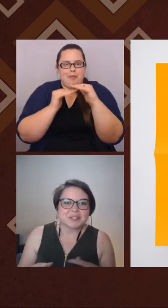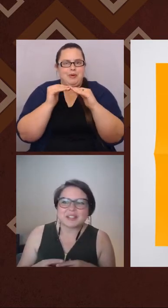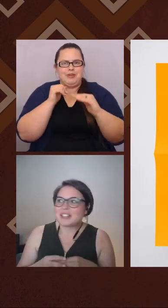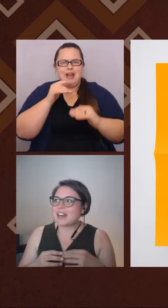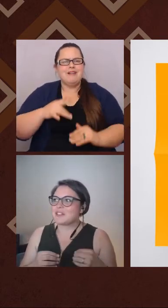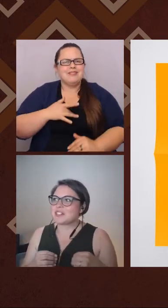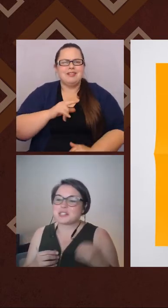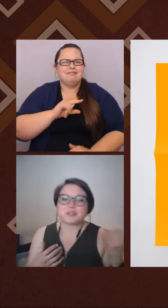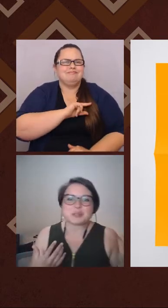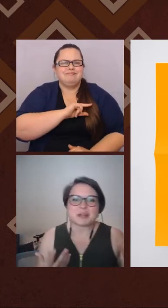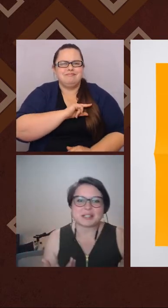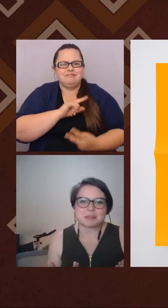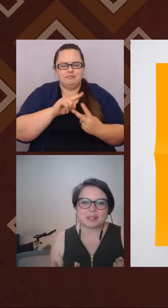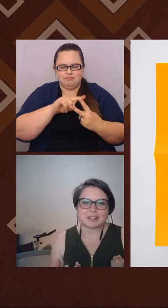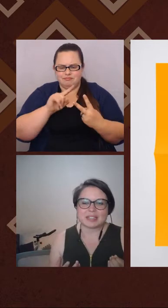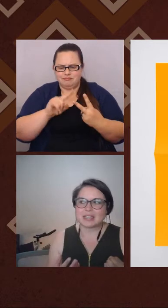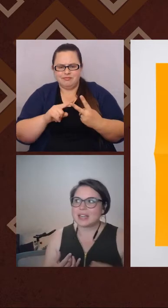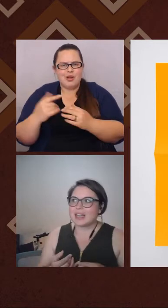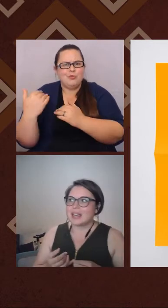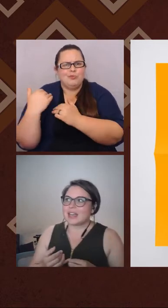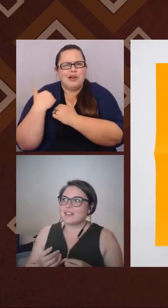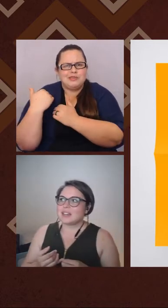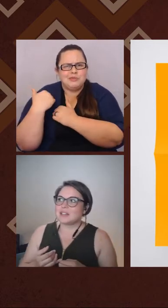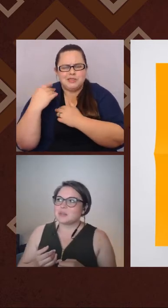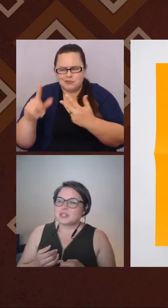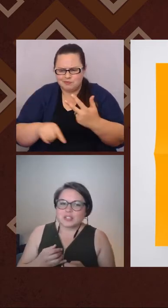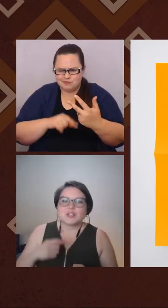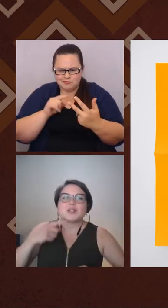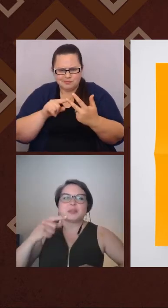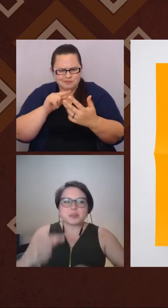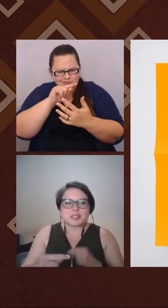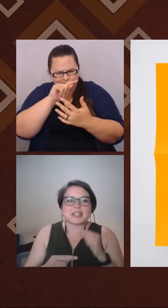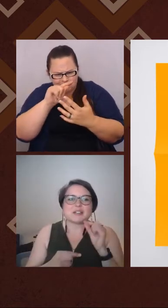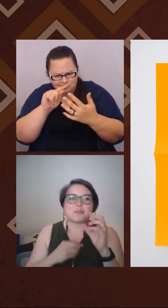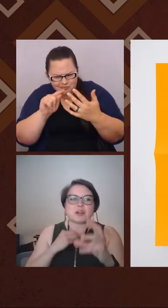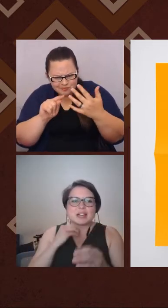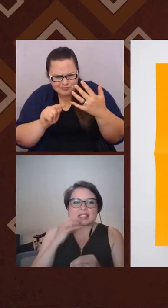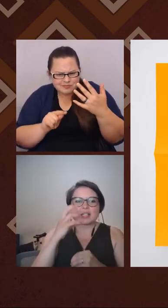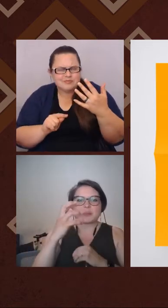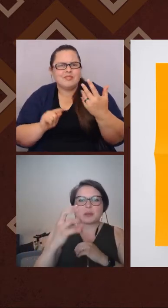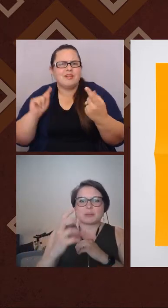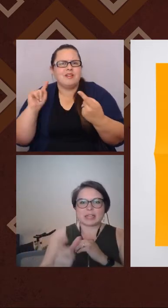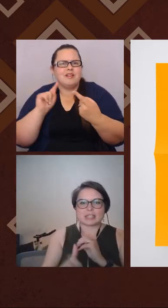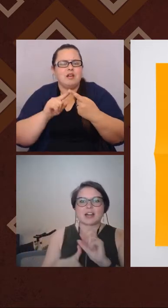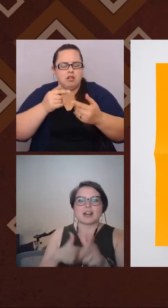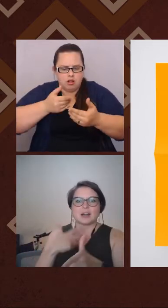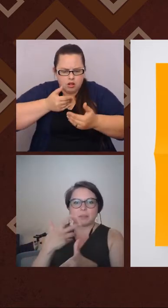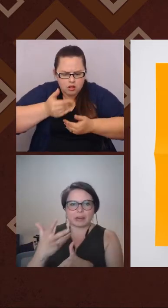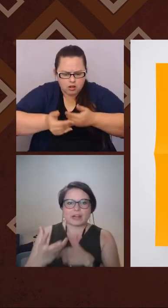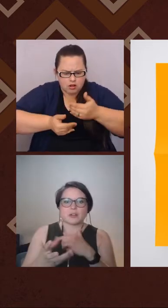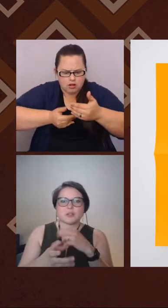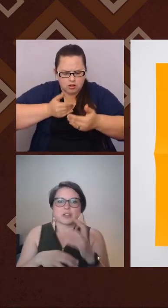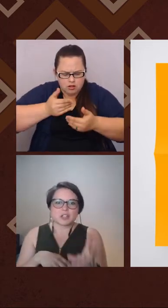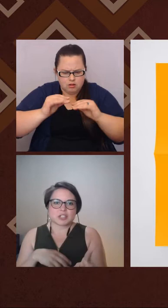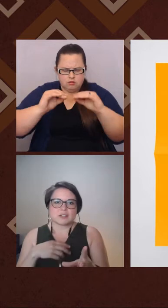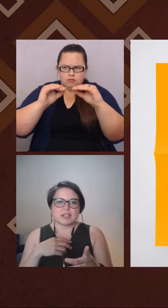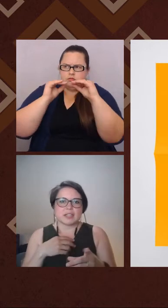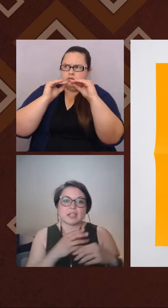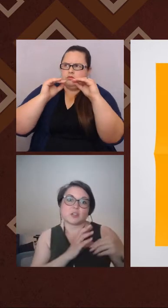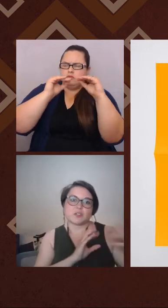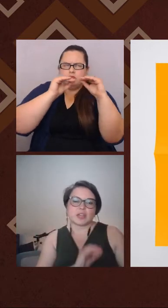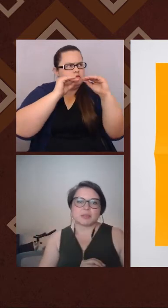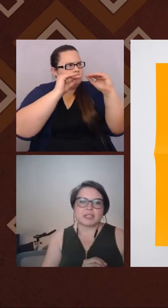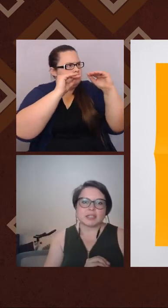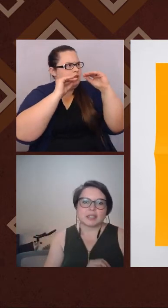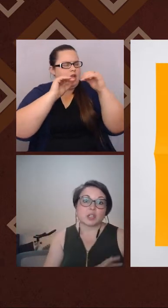We don't really have a sense of responsibility. And then we start going through this kind of process where we're being taught about how you function.